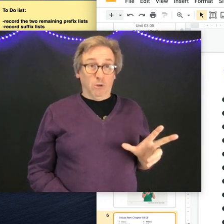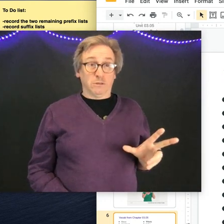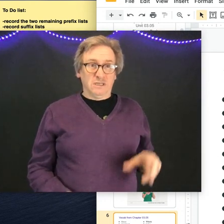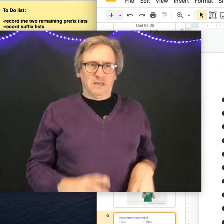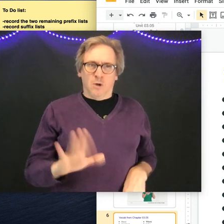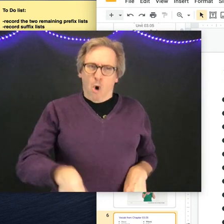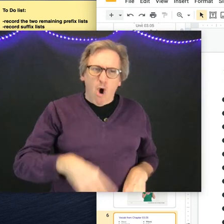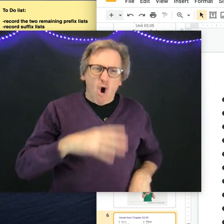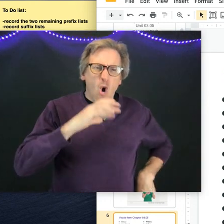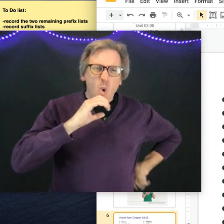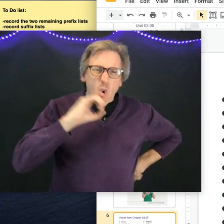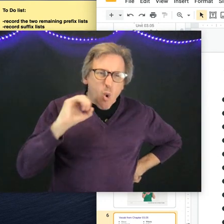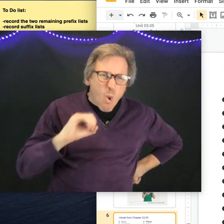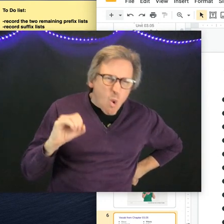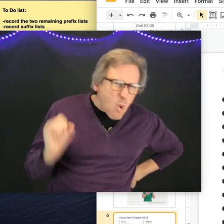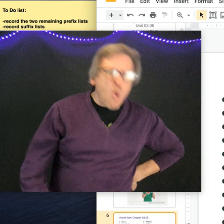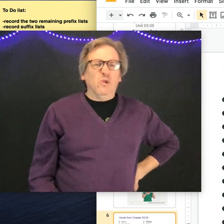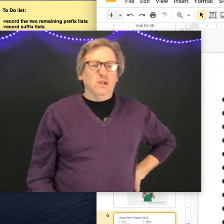really old.